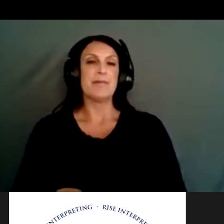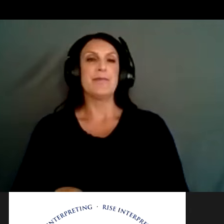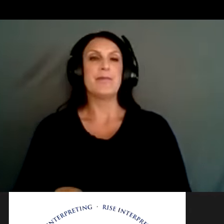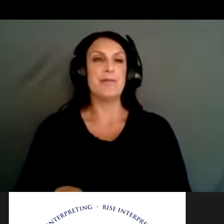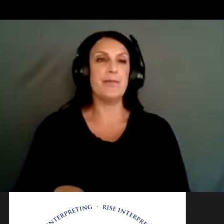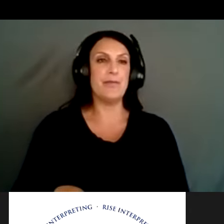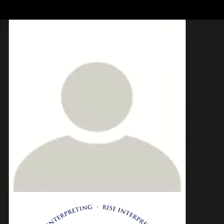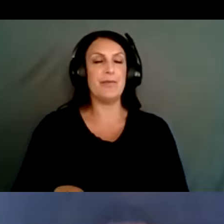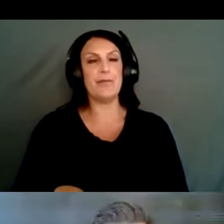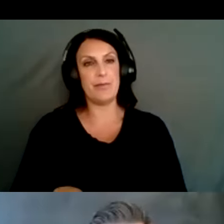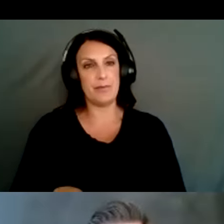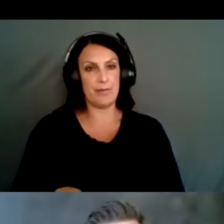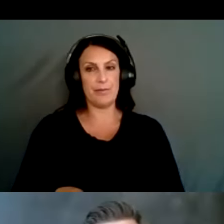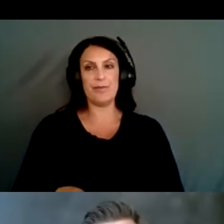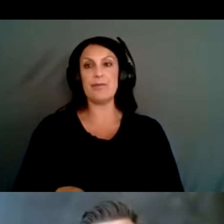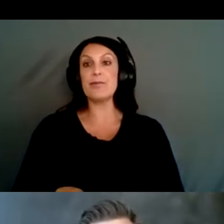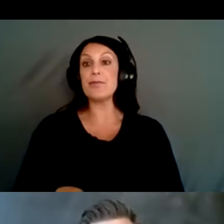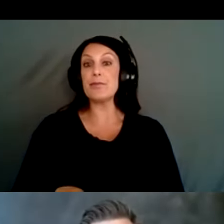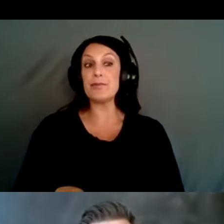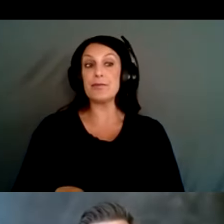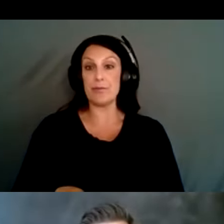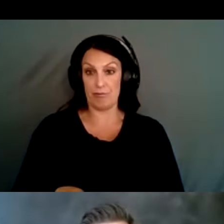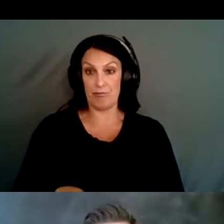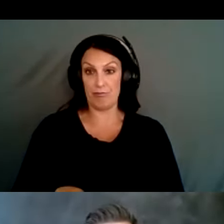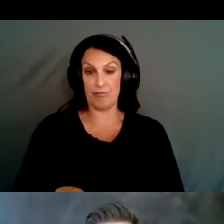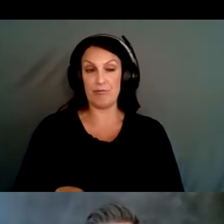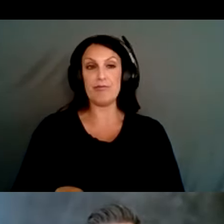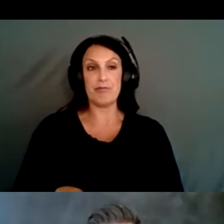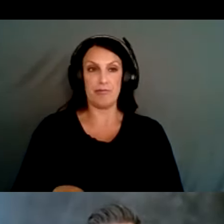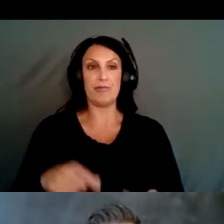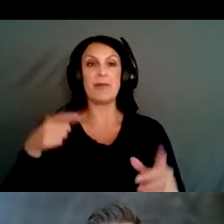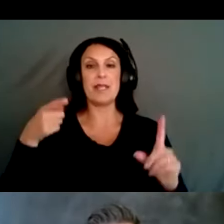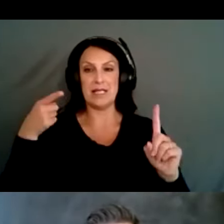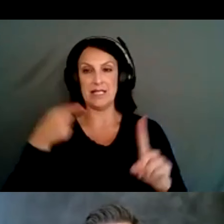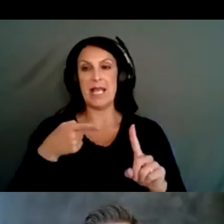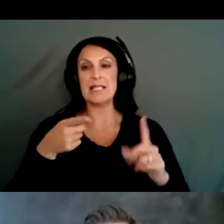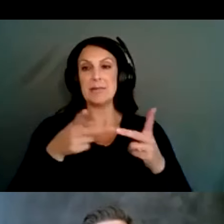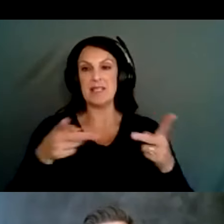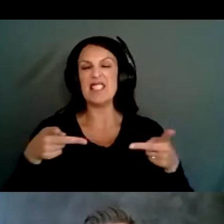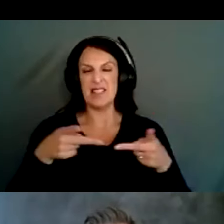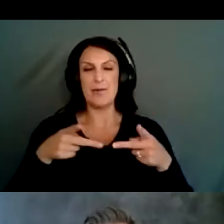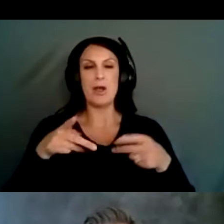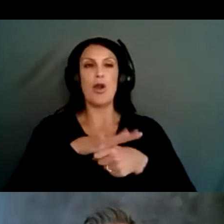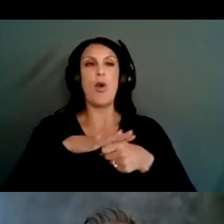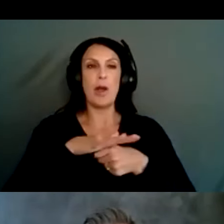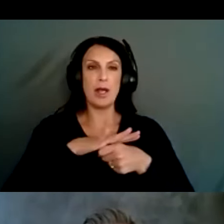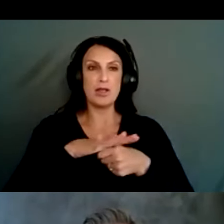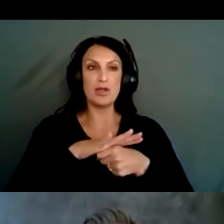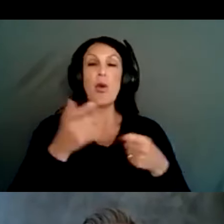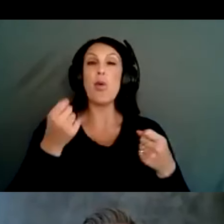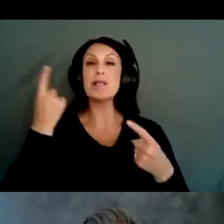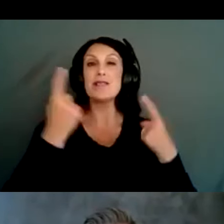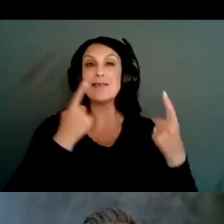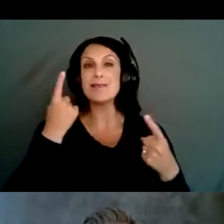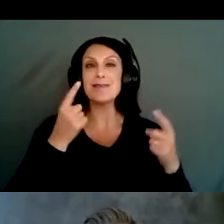earlier of the question earlier we had about JUMP, which is related to site-specific locations. Technically, what is considered a